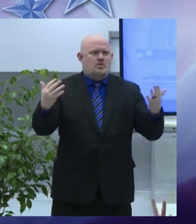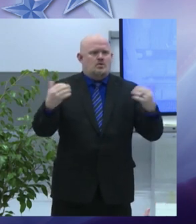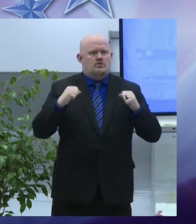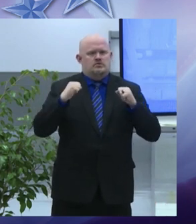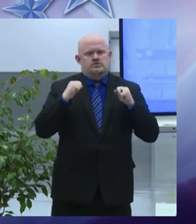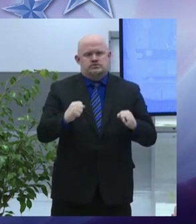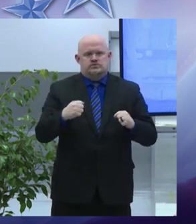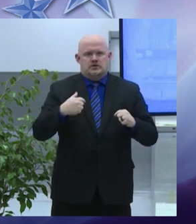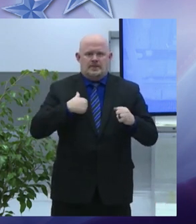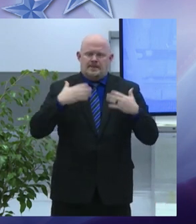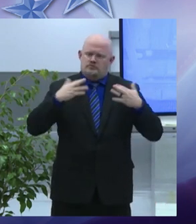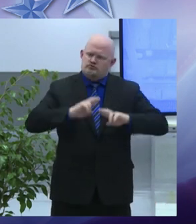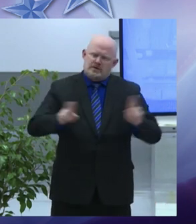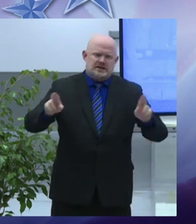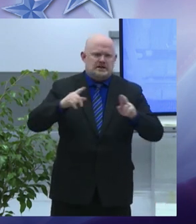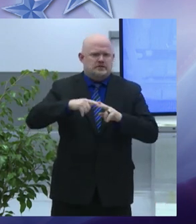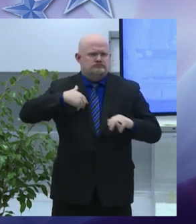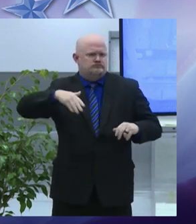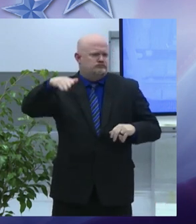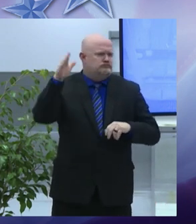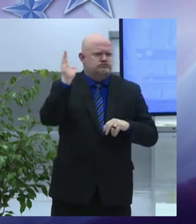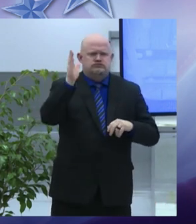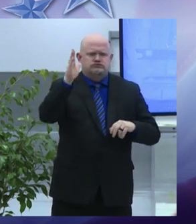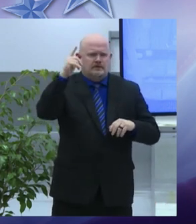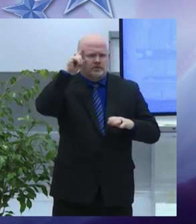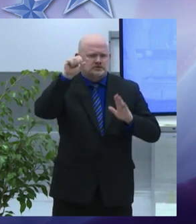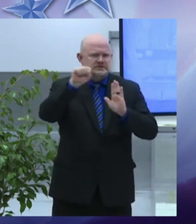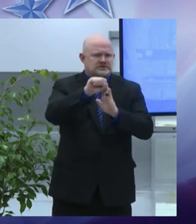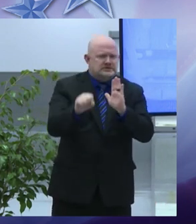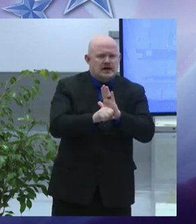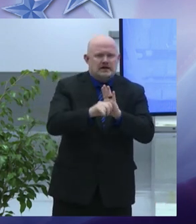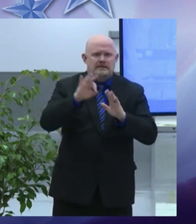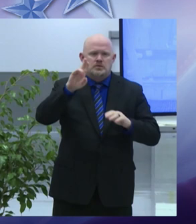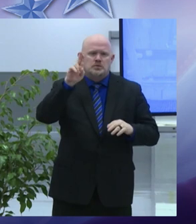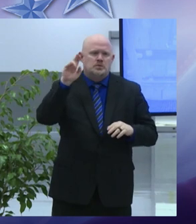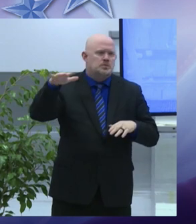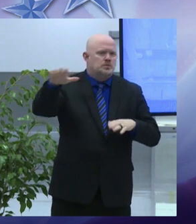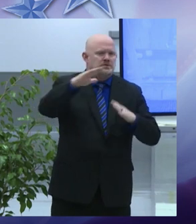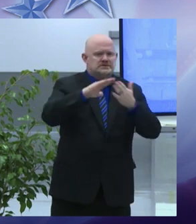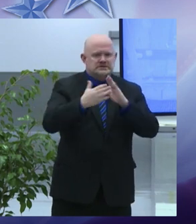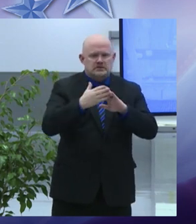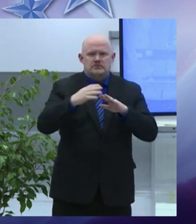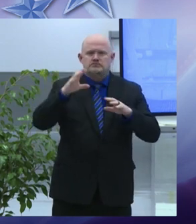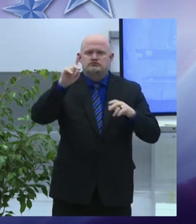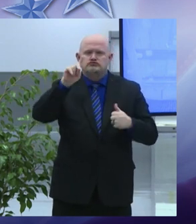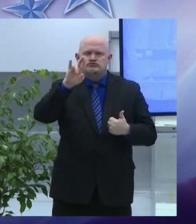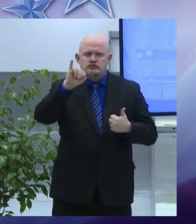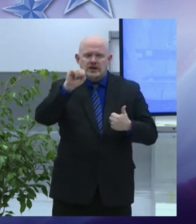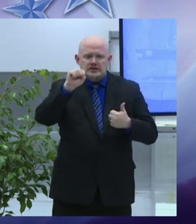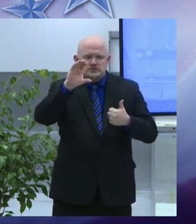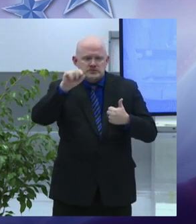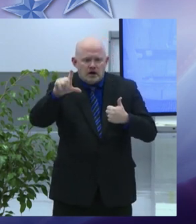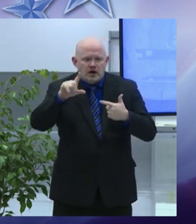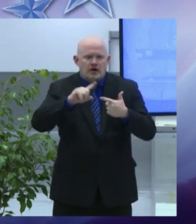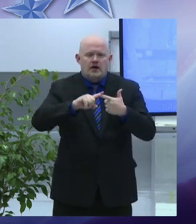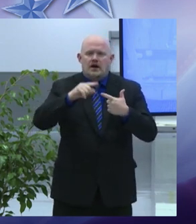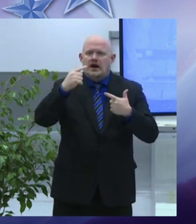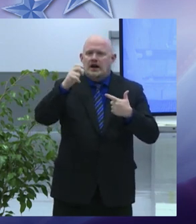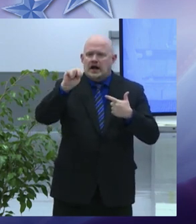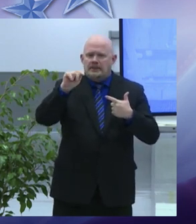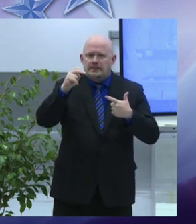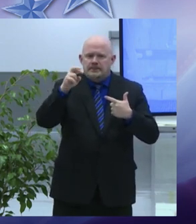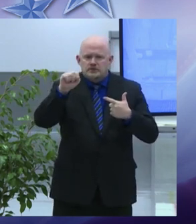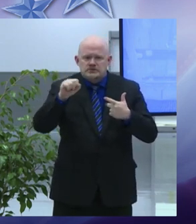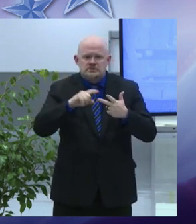President Pro Tem Green Majority Whip Driscoll at large counselors Gethers and Paniagua District Councilors